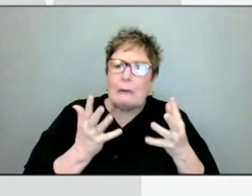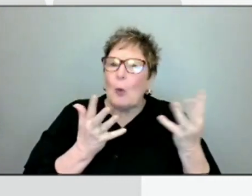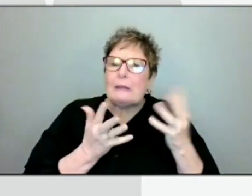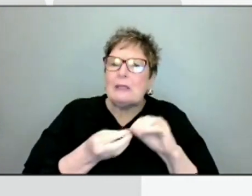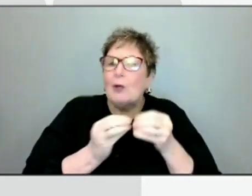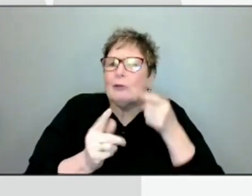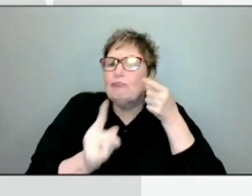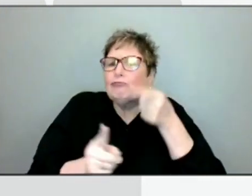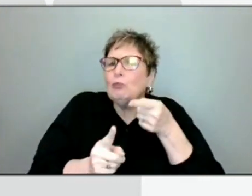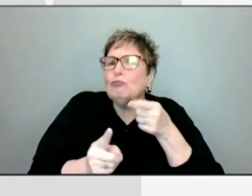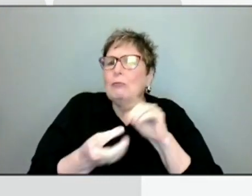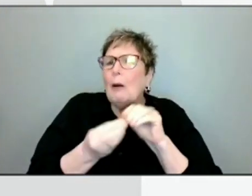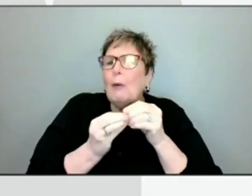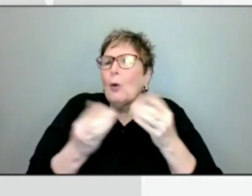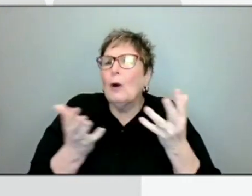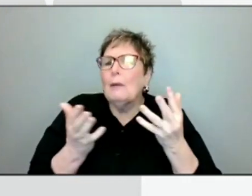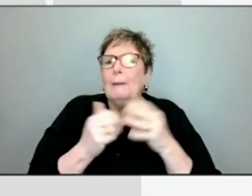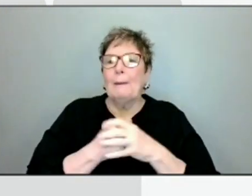target number that you're looking at?